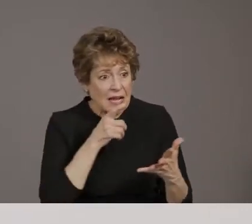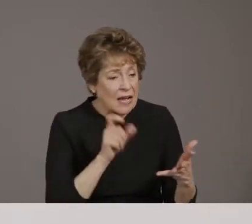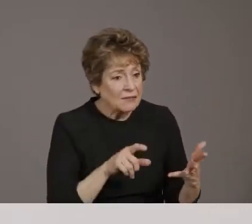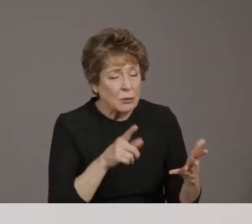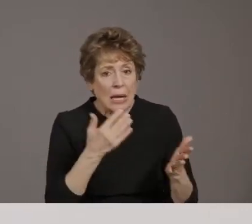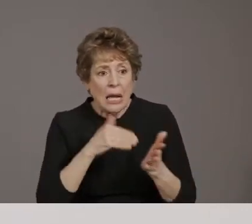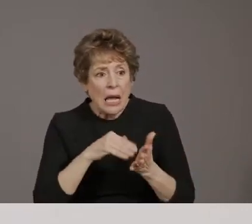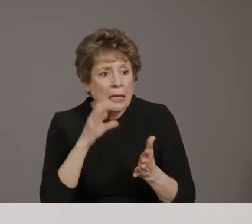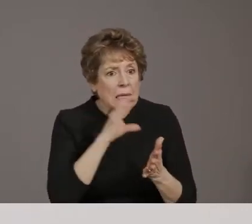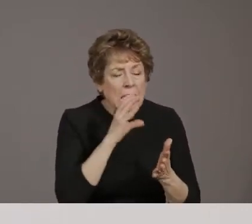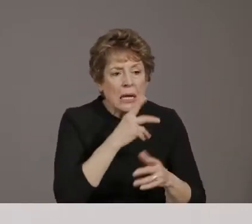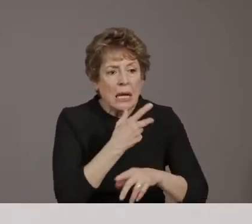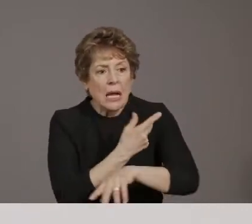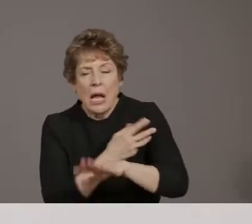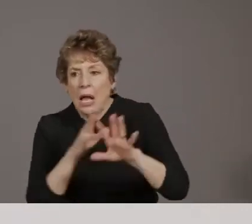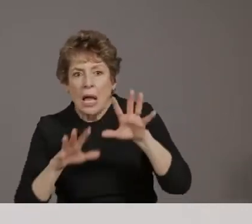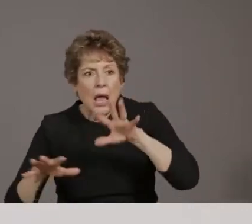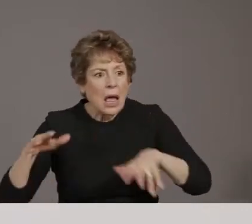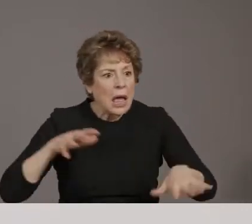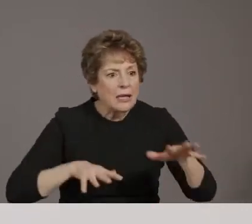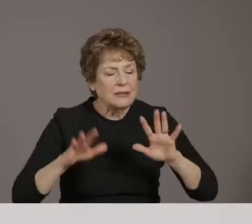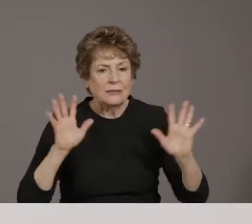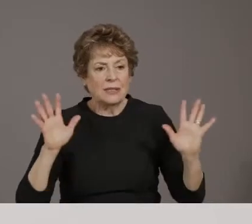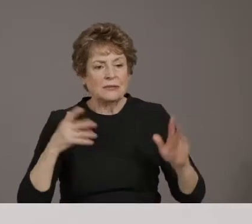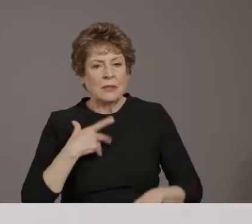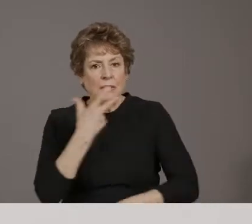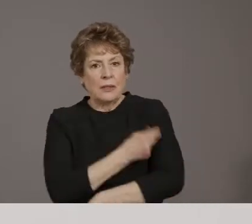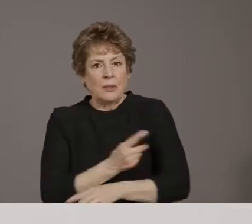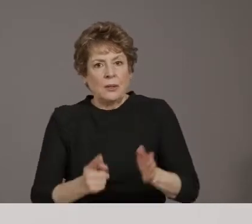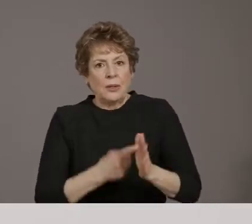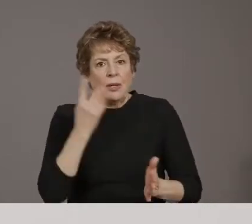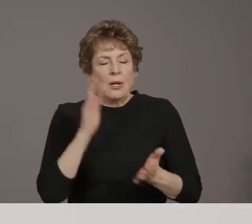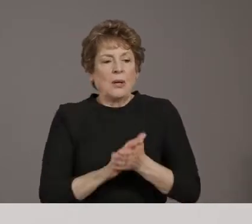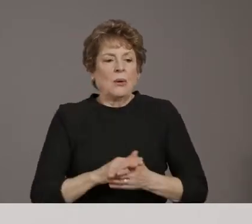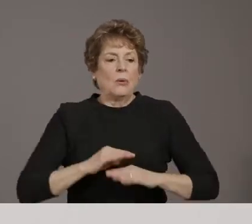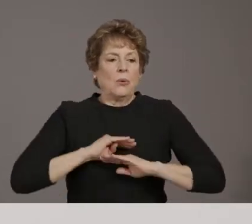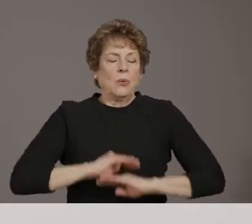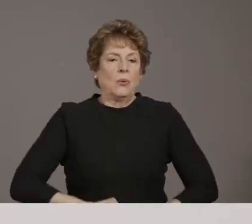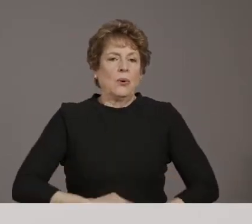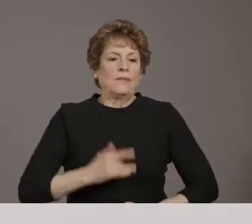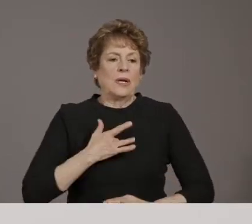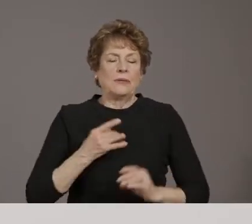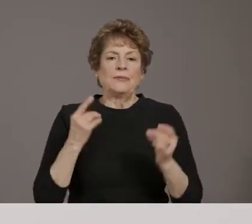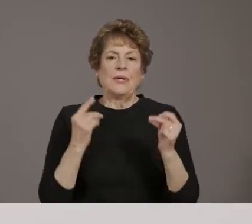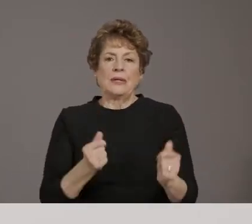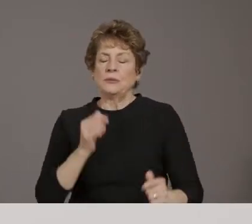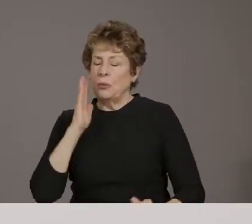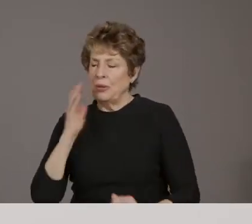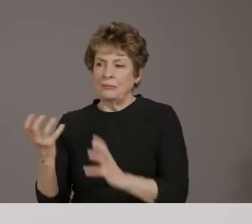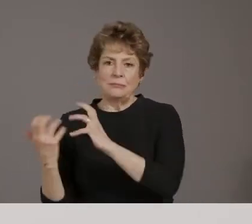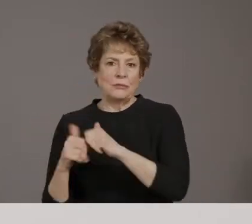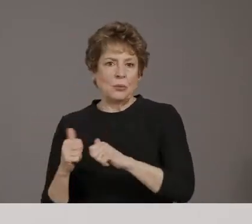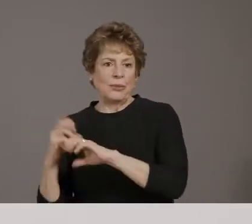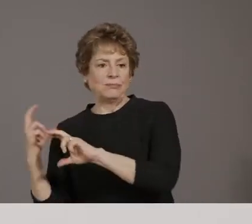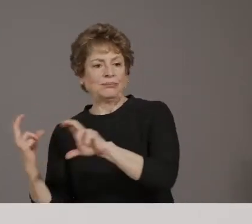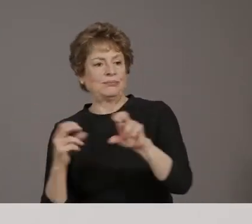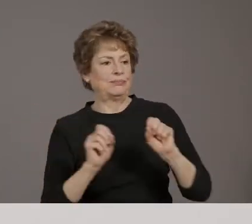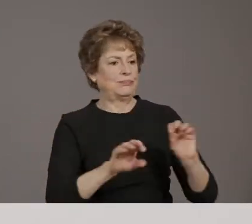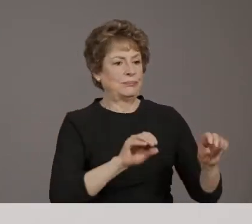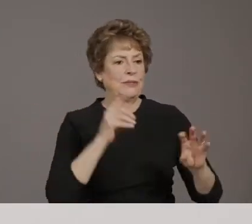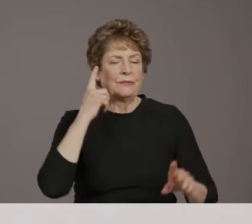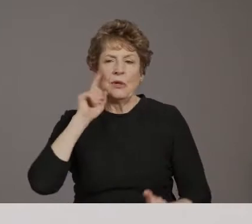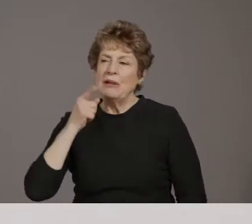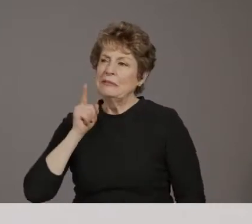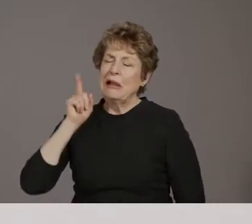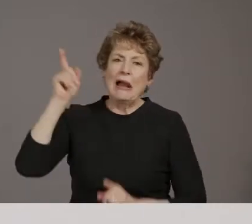um, addition to our vaccination strategy, especially for our rural counties. Perfect. Thank you so much.